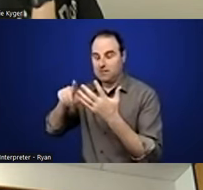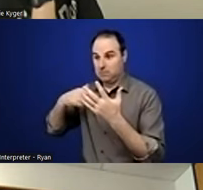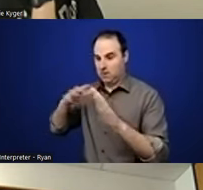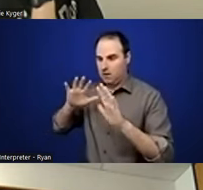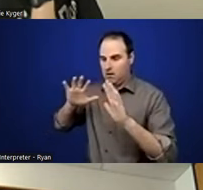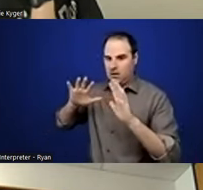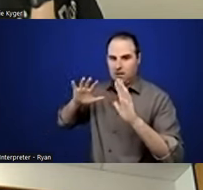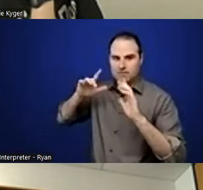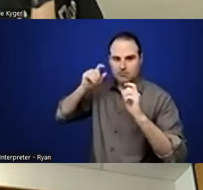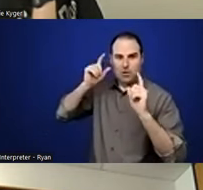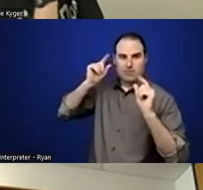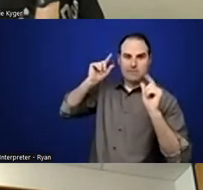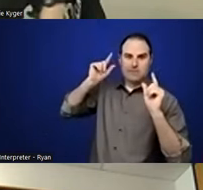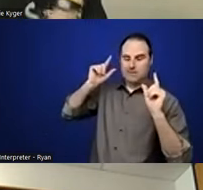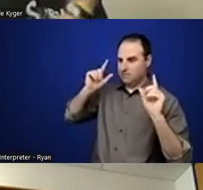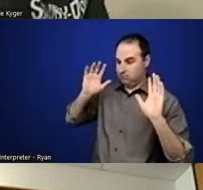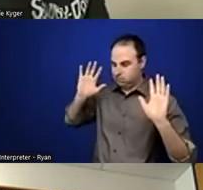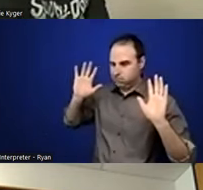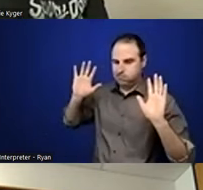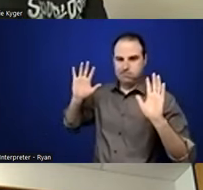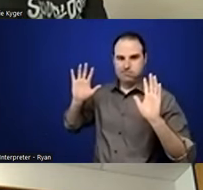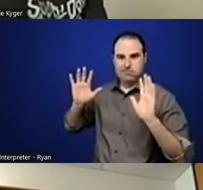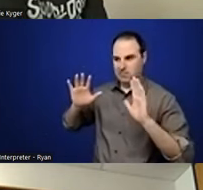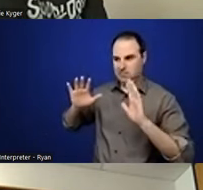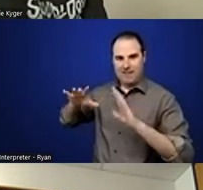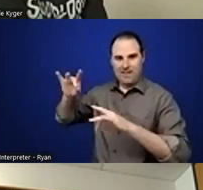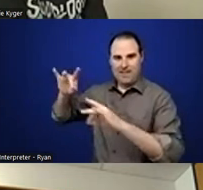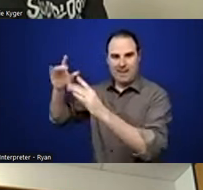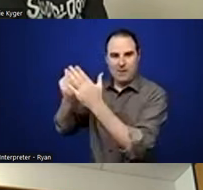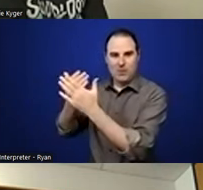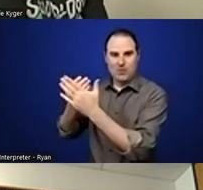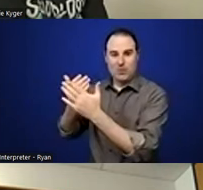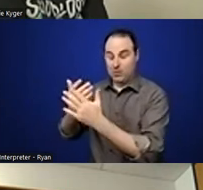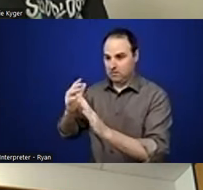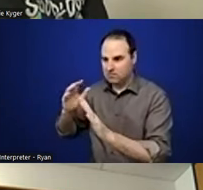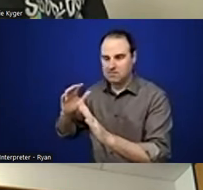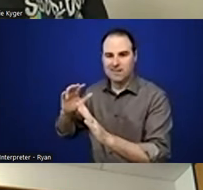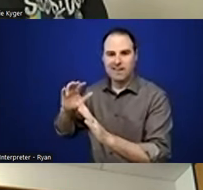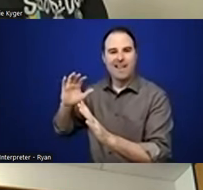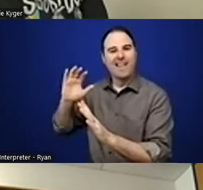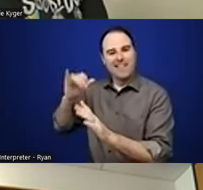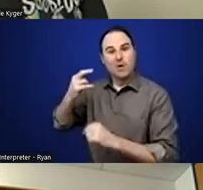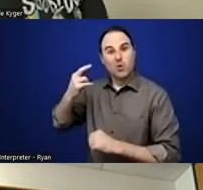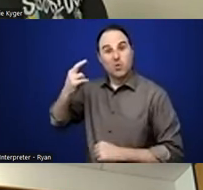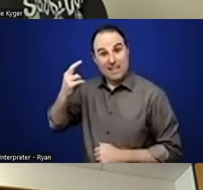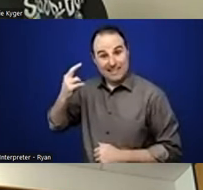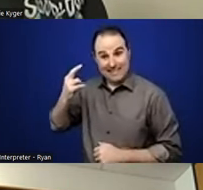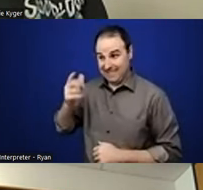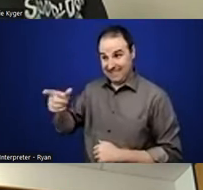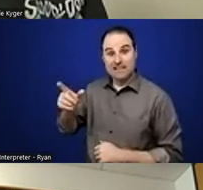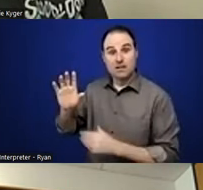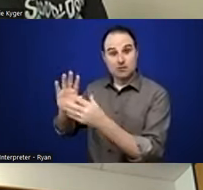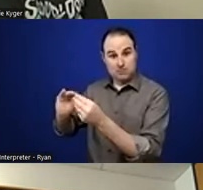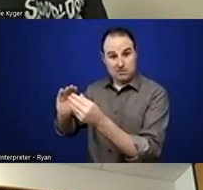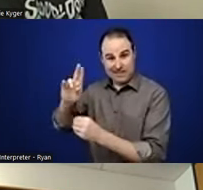is part of what, um, makes oral history curations impactful. Yeah. Amy used a